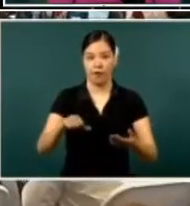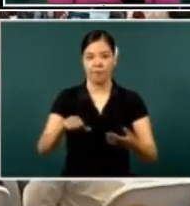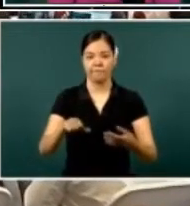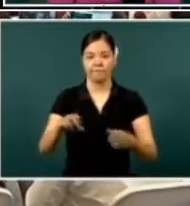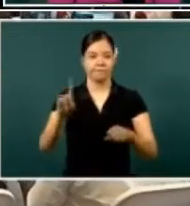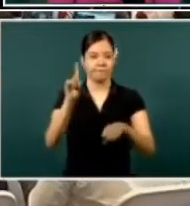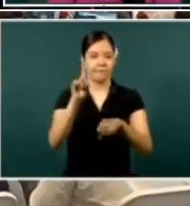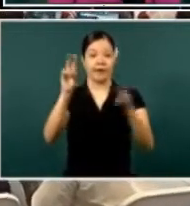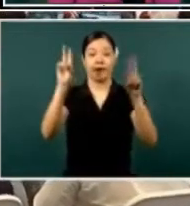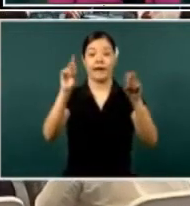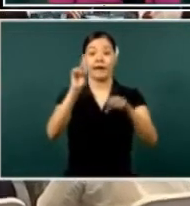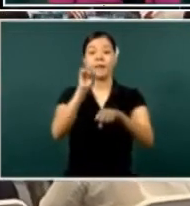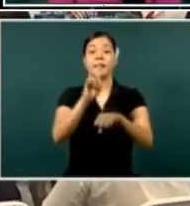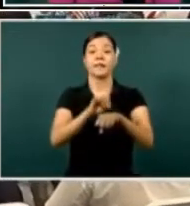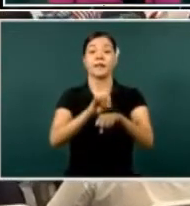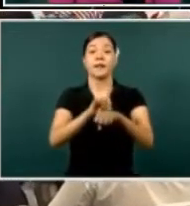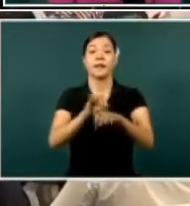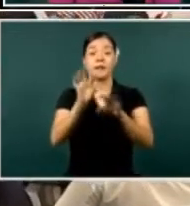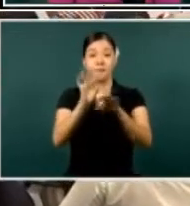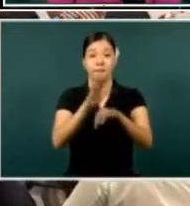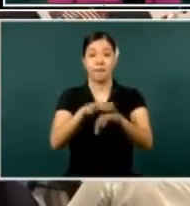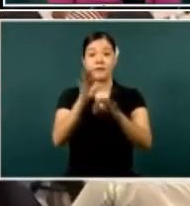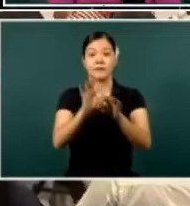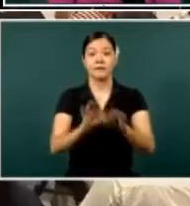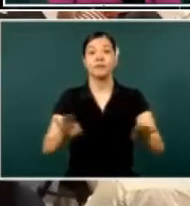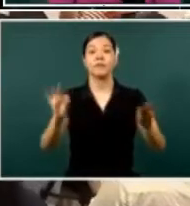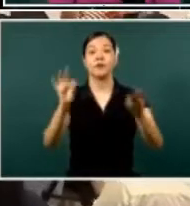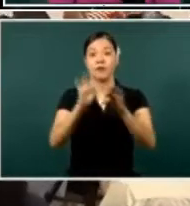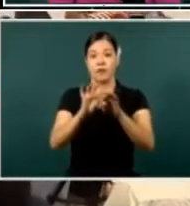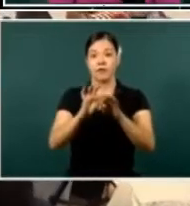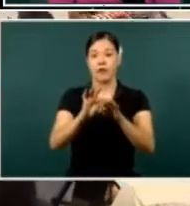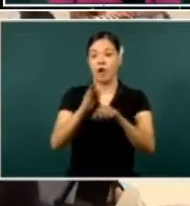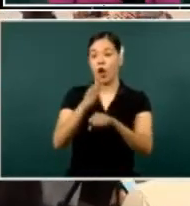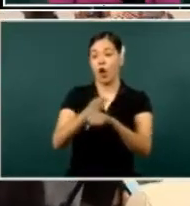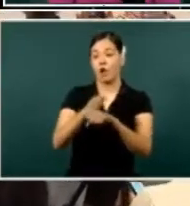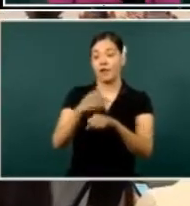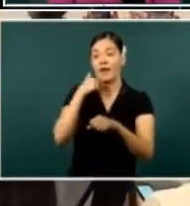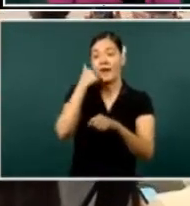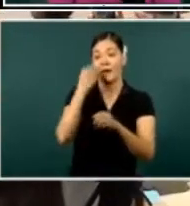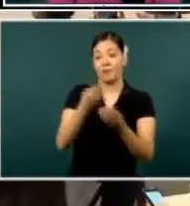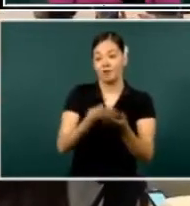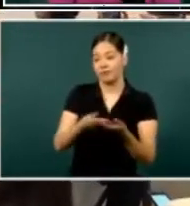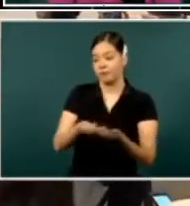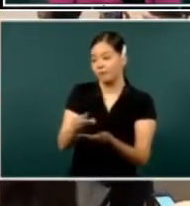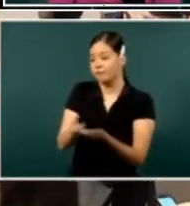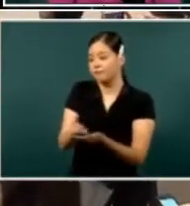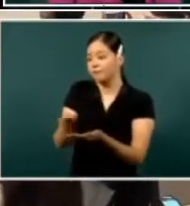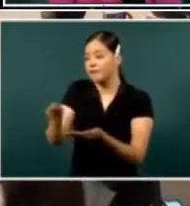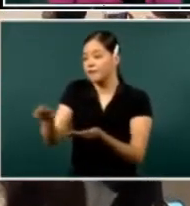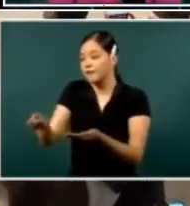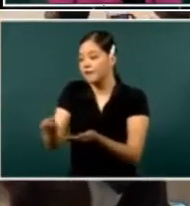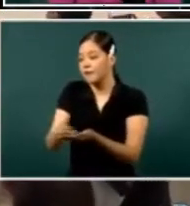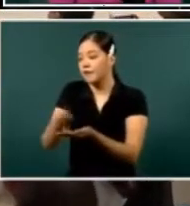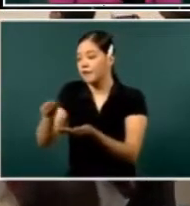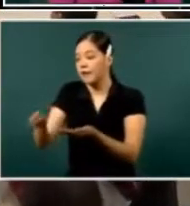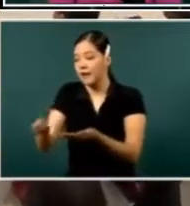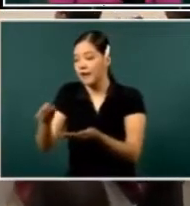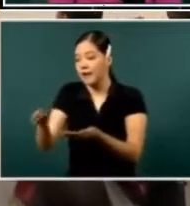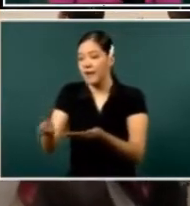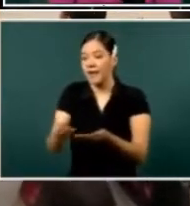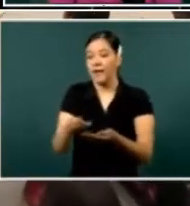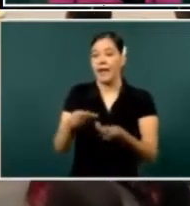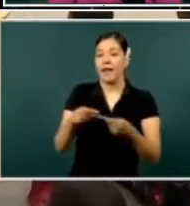the day of the international day, uh, to give you, uh, the conclusions and, uh,